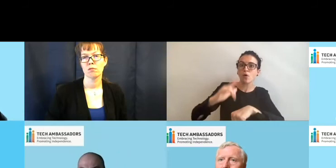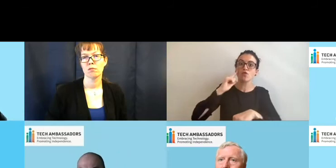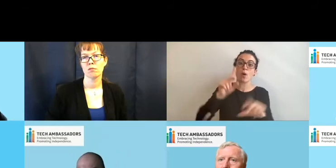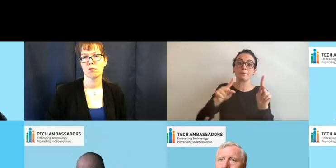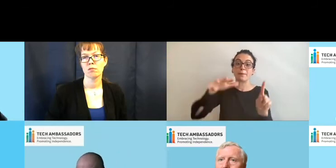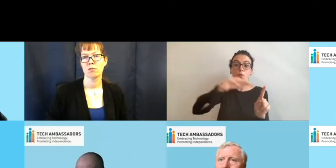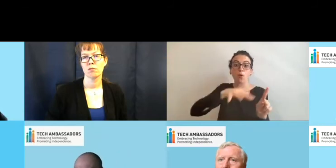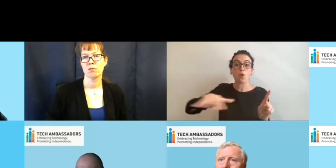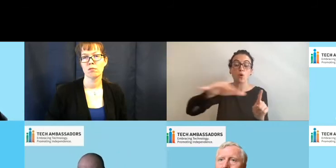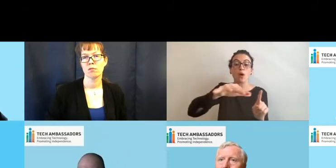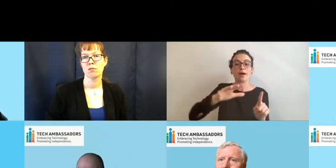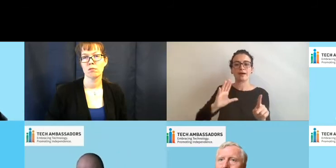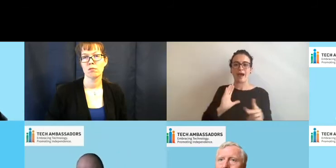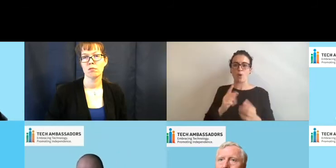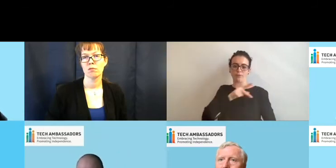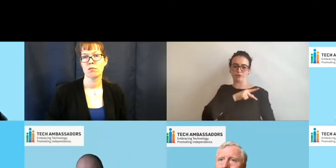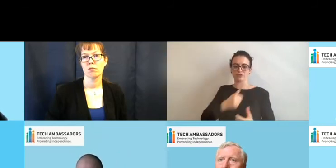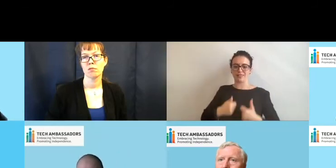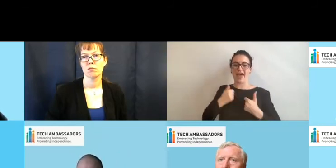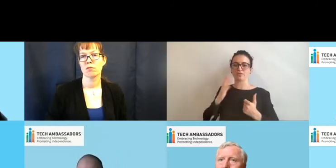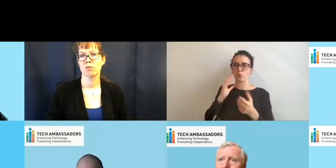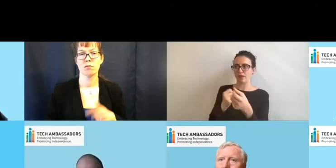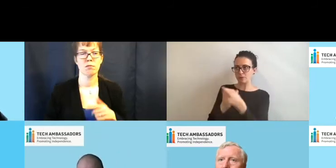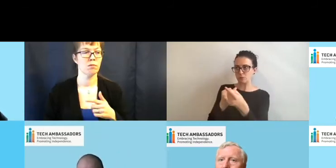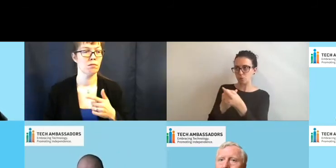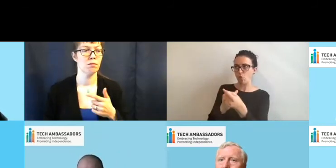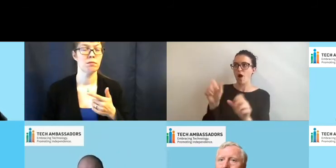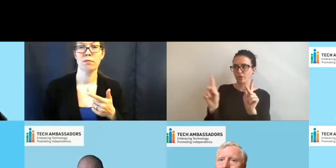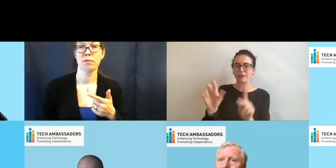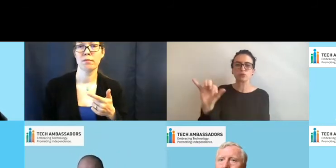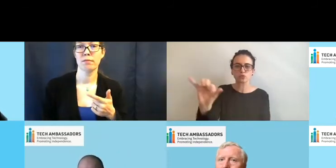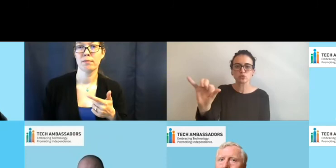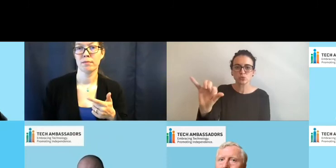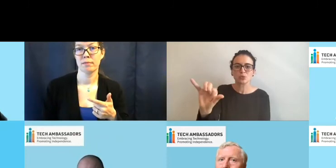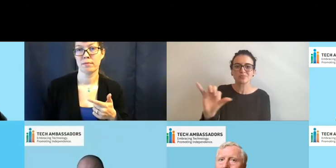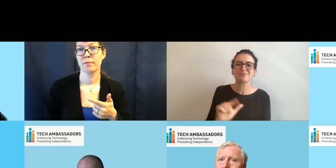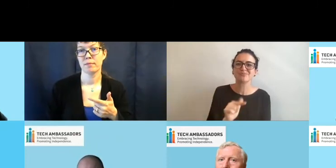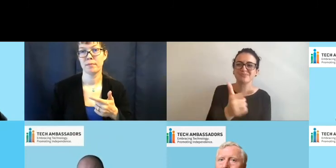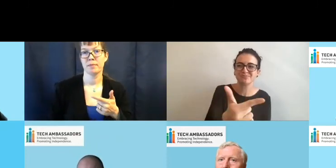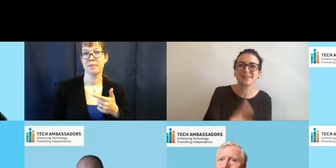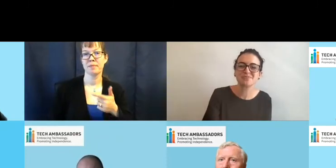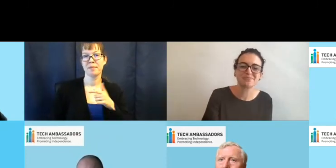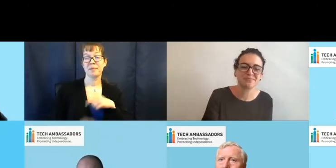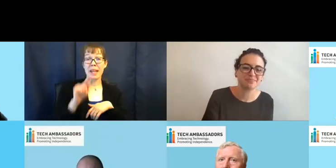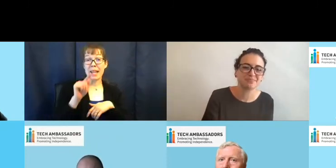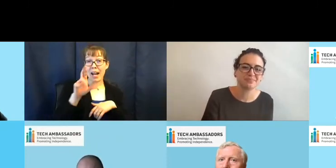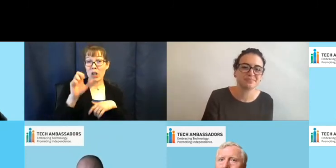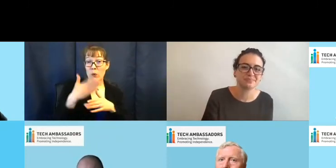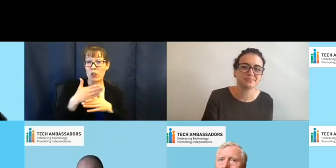and connecting to technology. Very well said, Nate. Excellent. Thank you. Tanner, you got something you want to share?